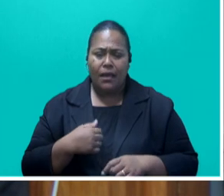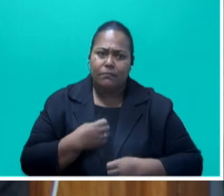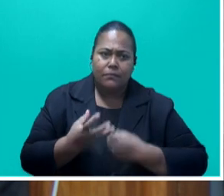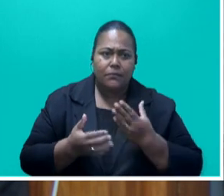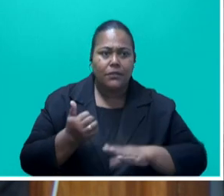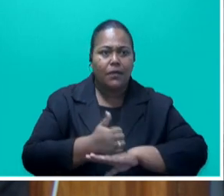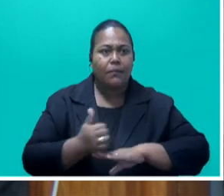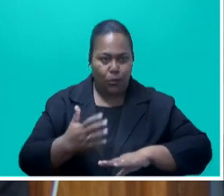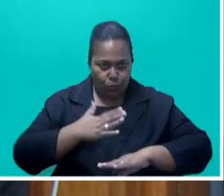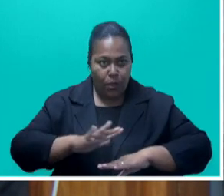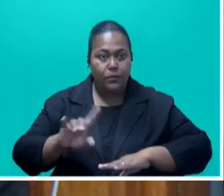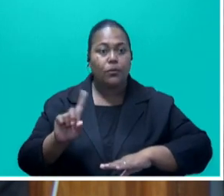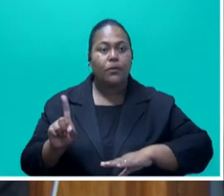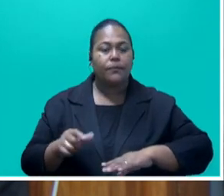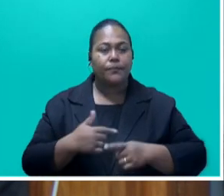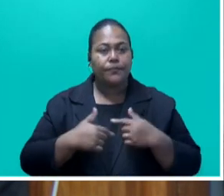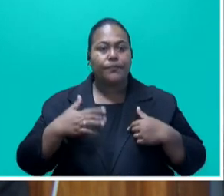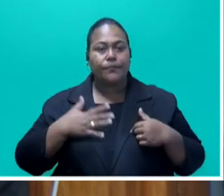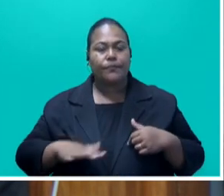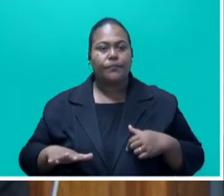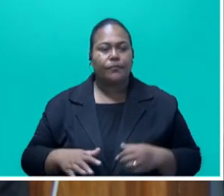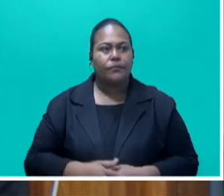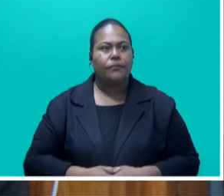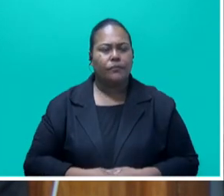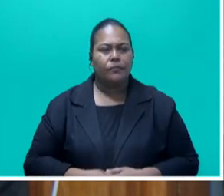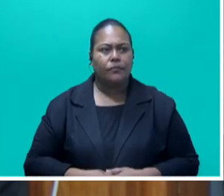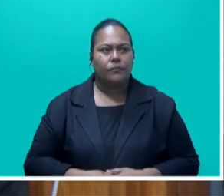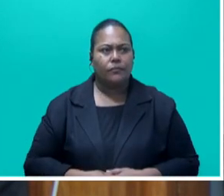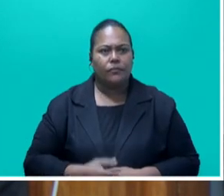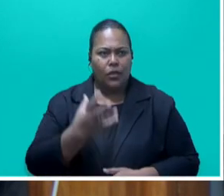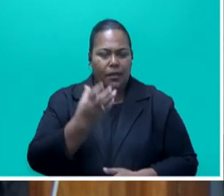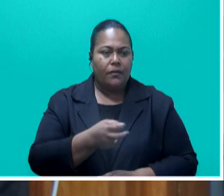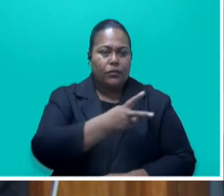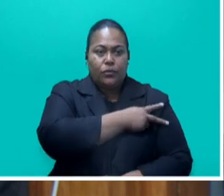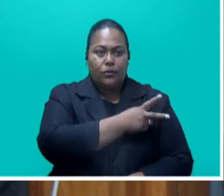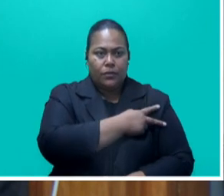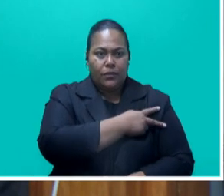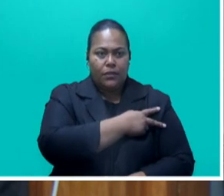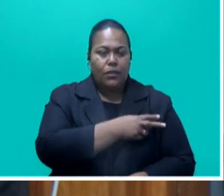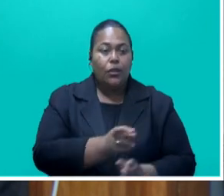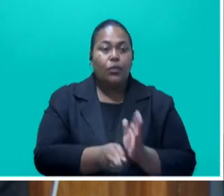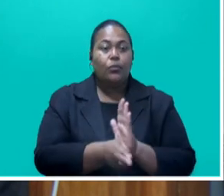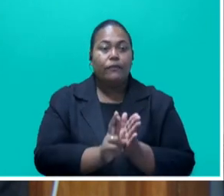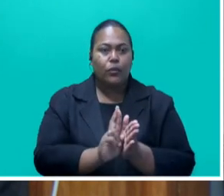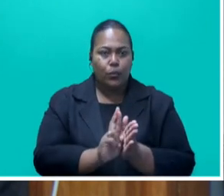we would like to conduct a security and defense review, and